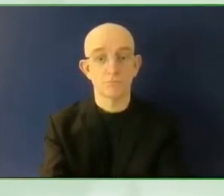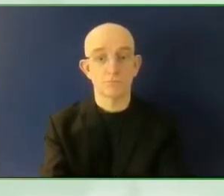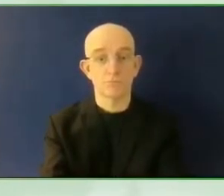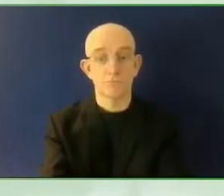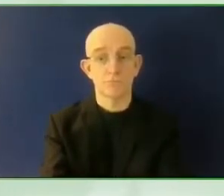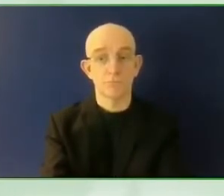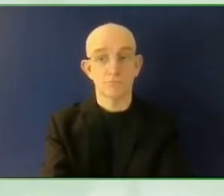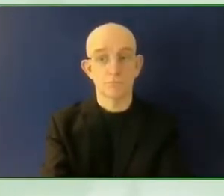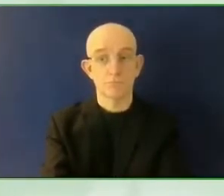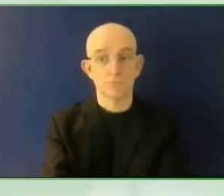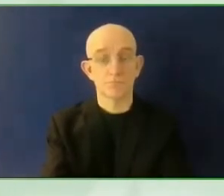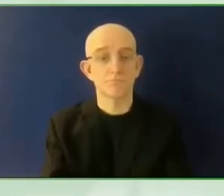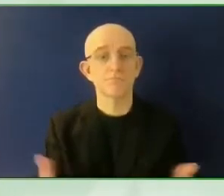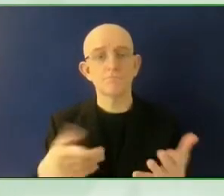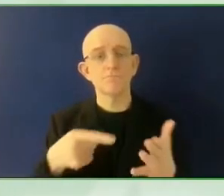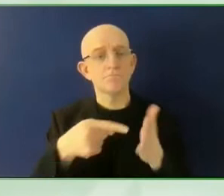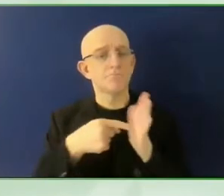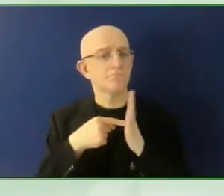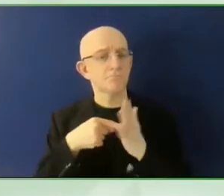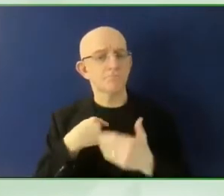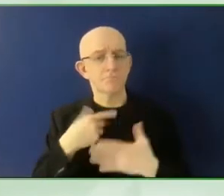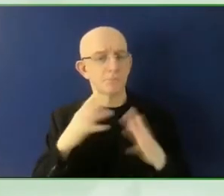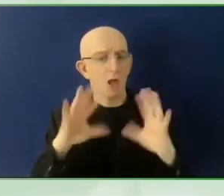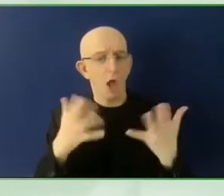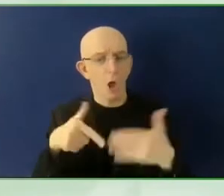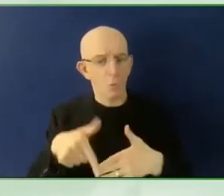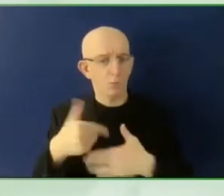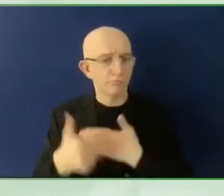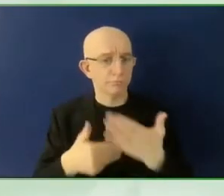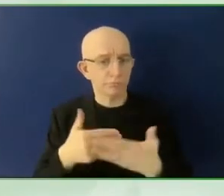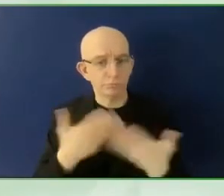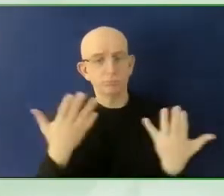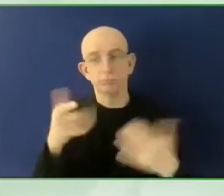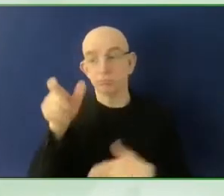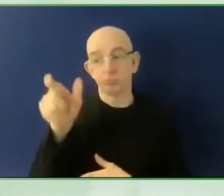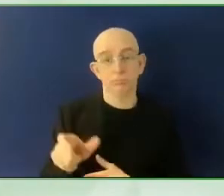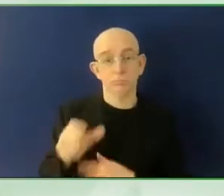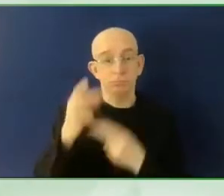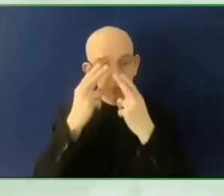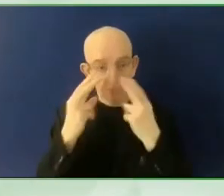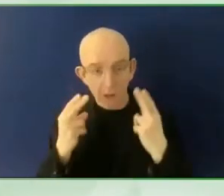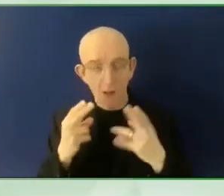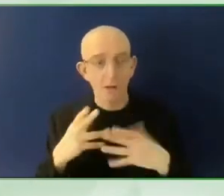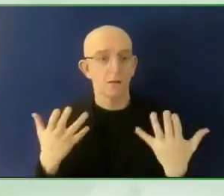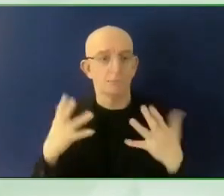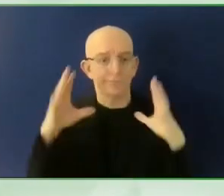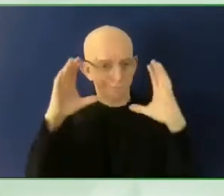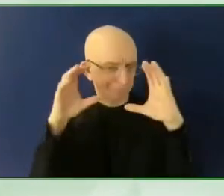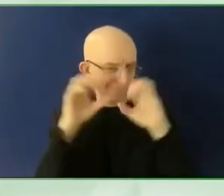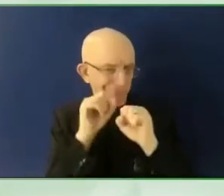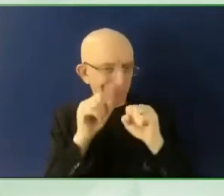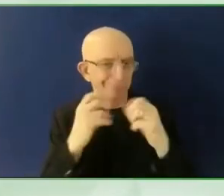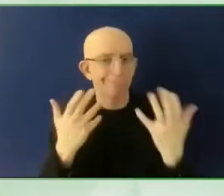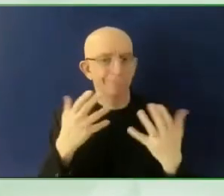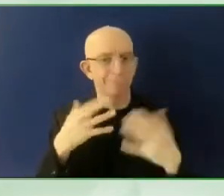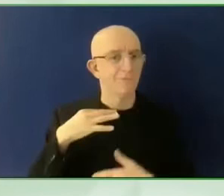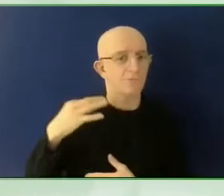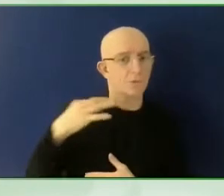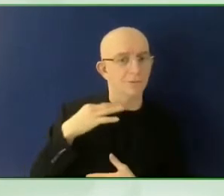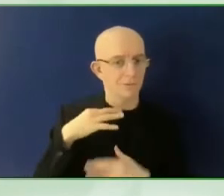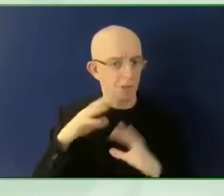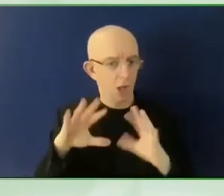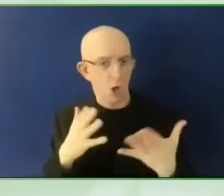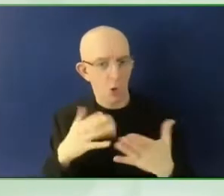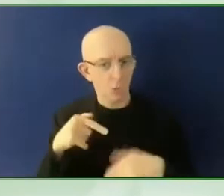Sure. So we don't really pay for marketing. We've really been a word-of-mouth